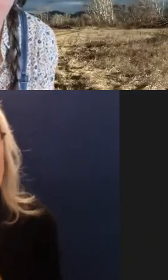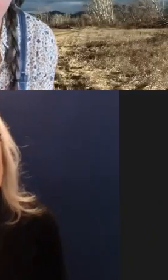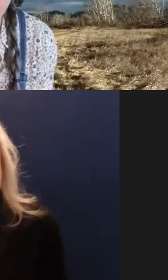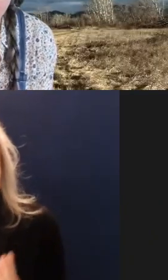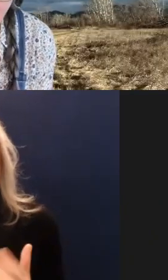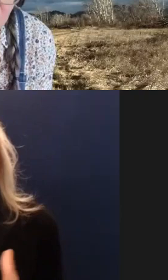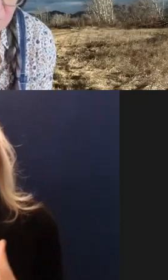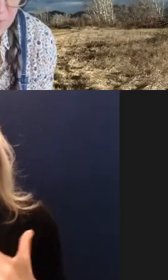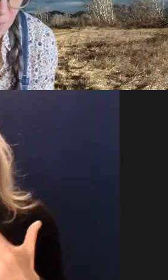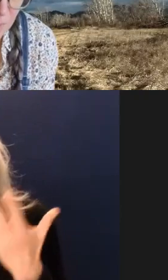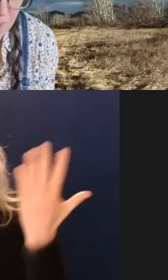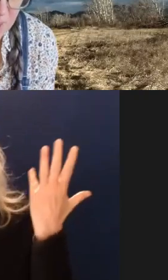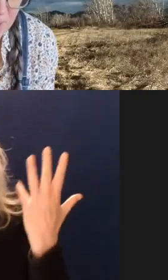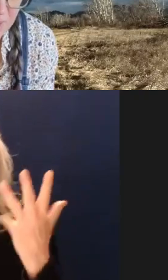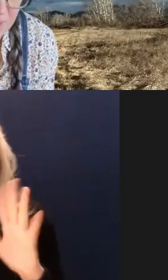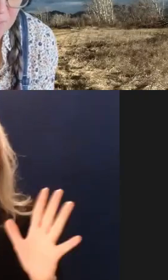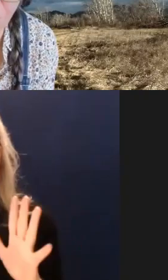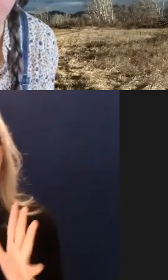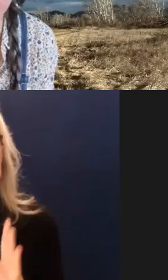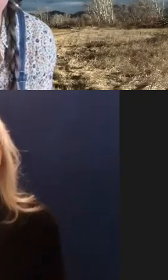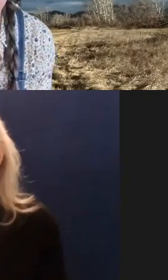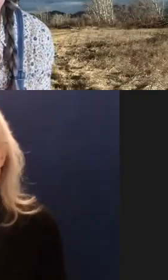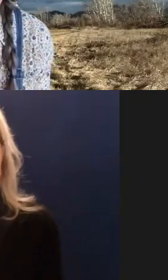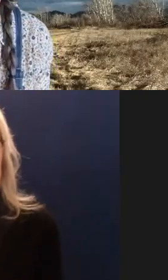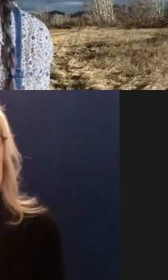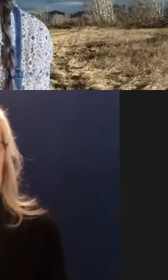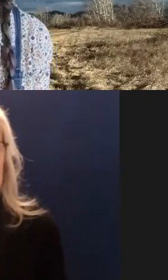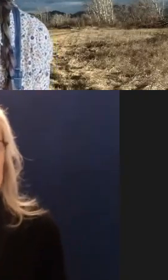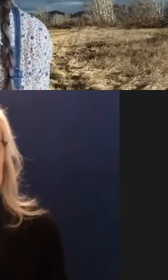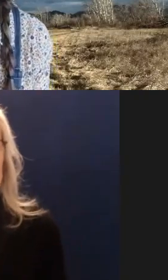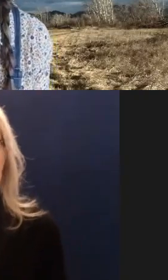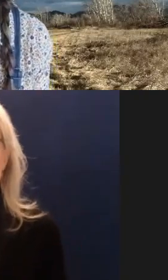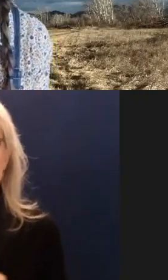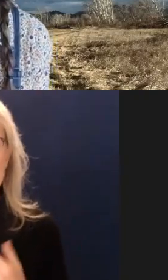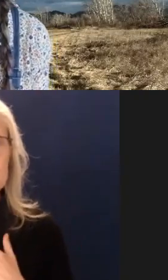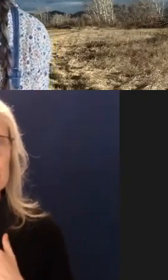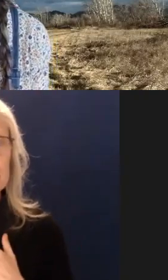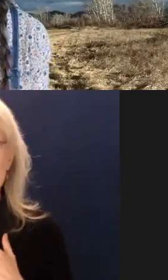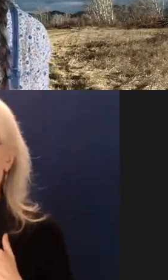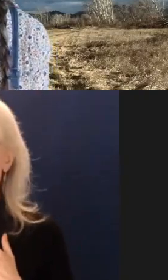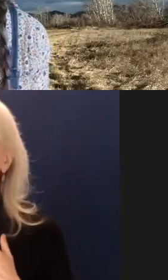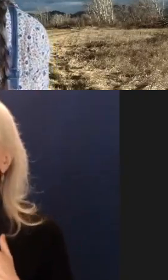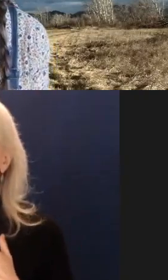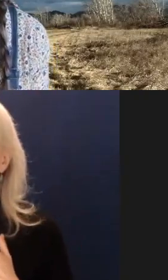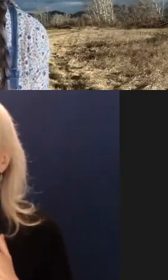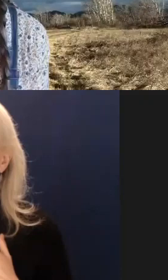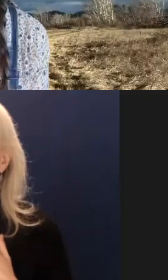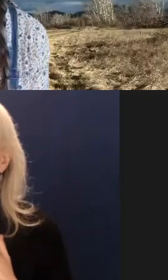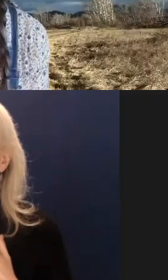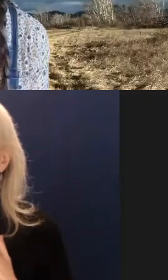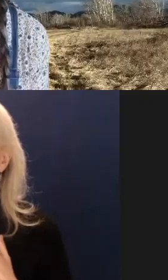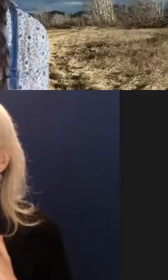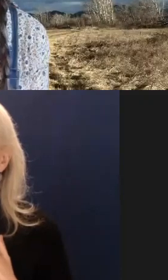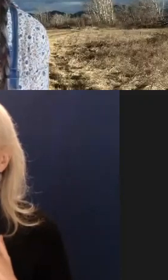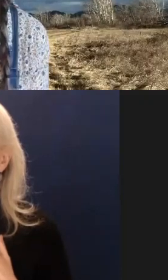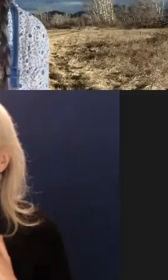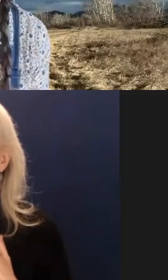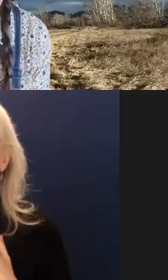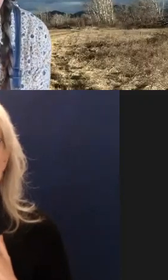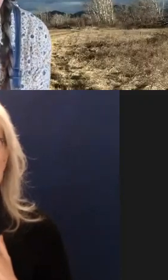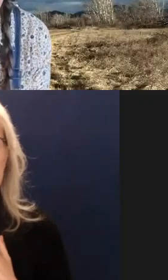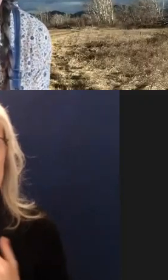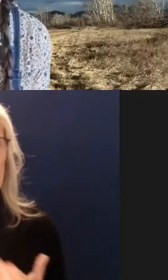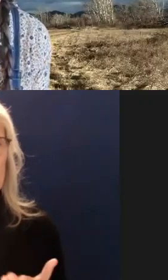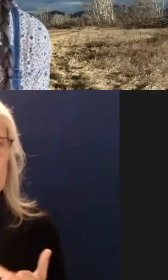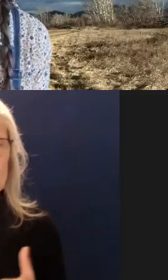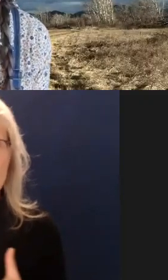okay so any more on that part i see that we've just lost our um screen sharing